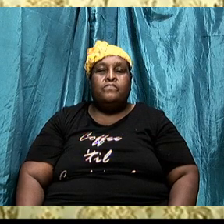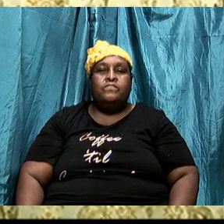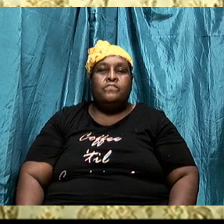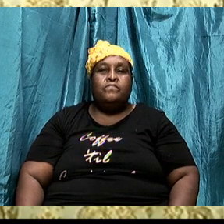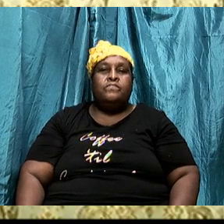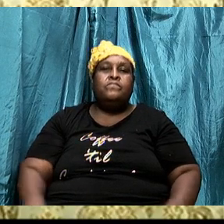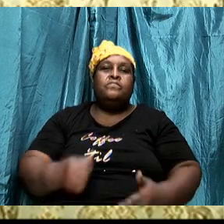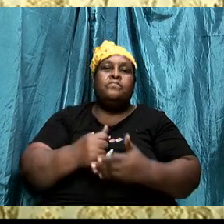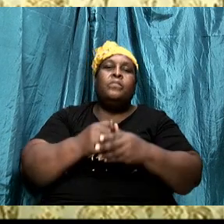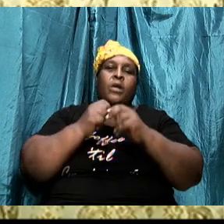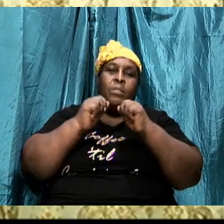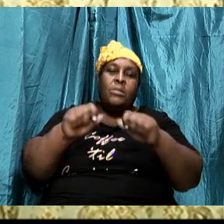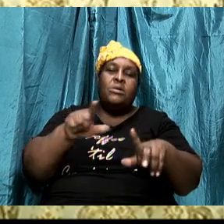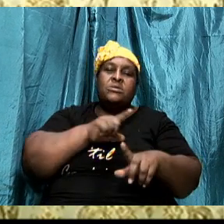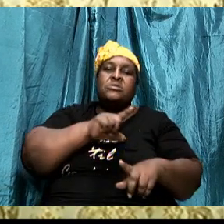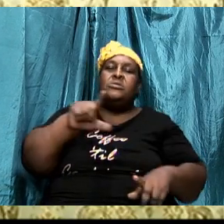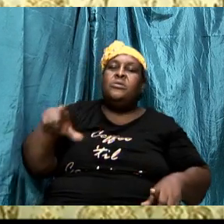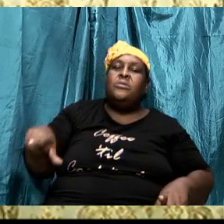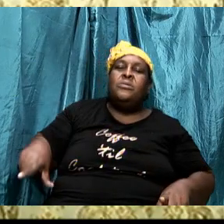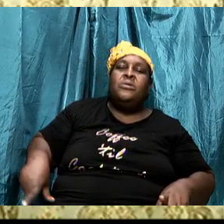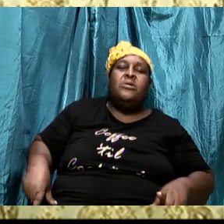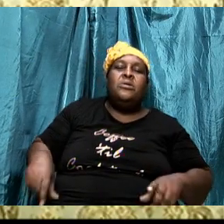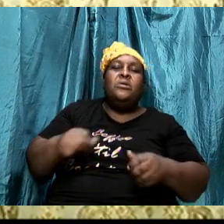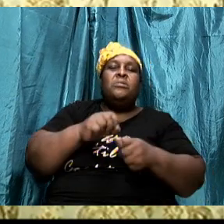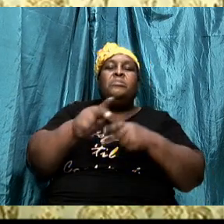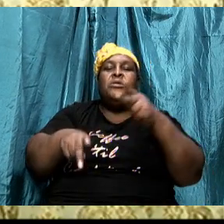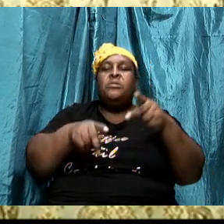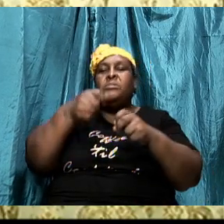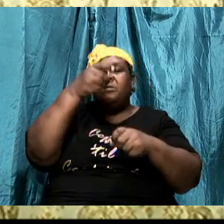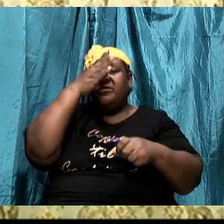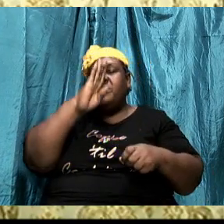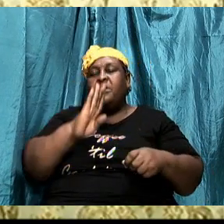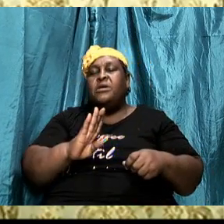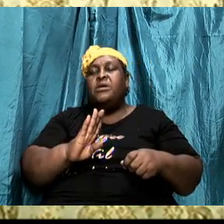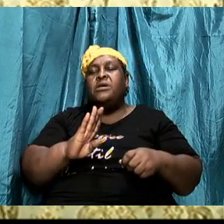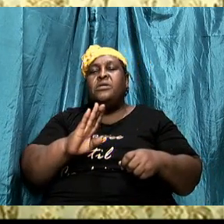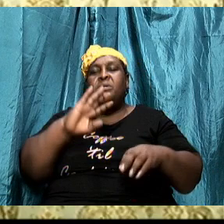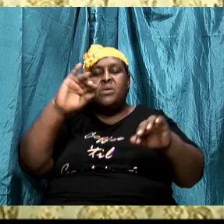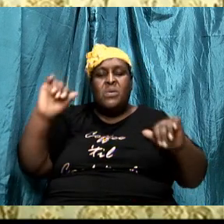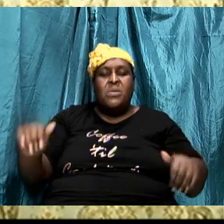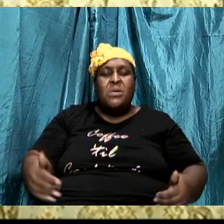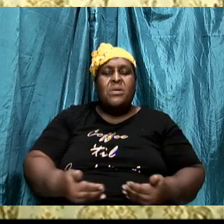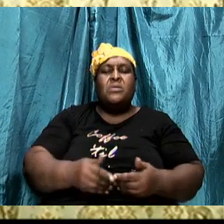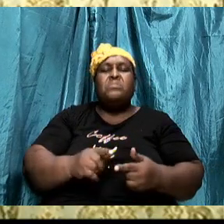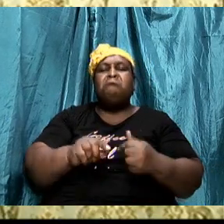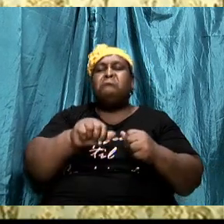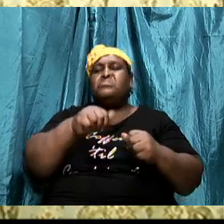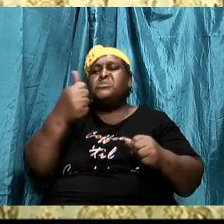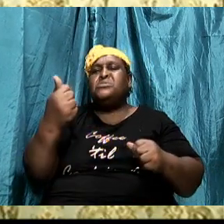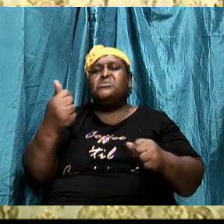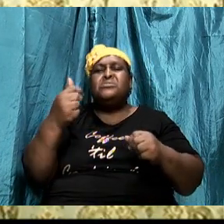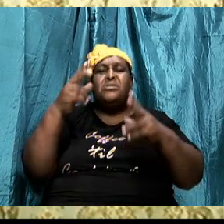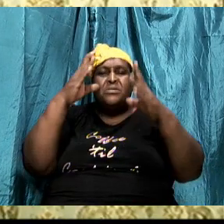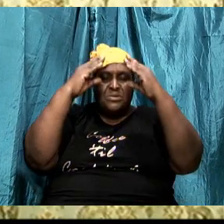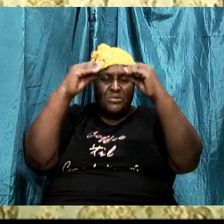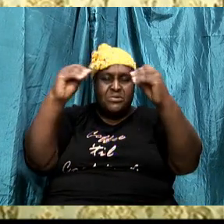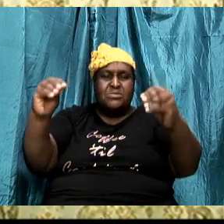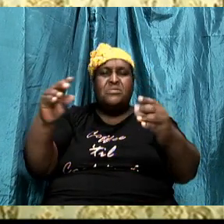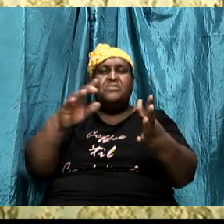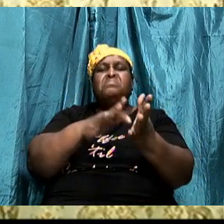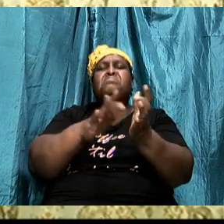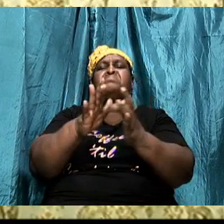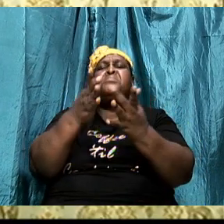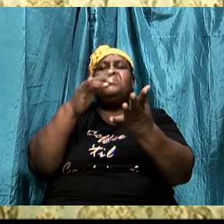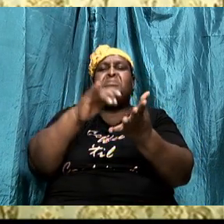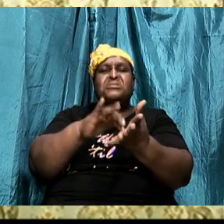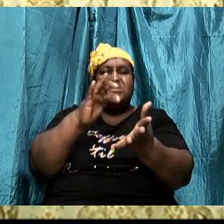Amen, bless the Lord, bless the Lord, saints of the most high God, welcome to another session of Bible study